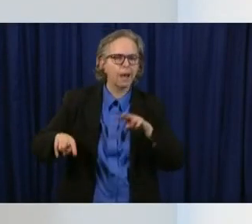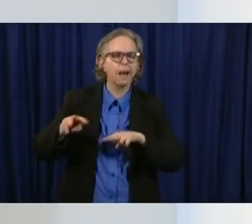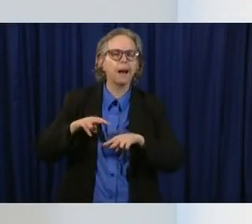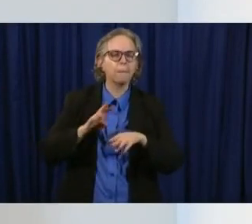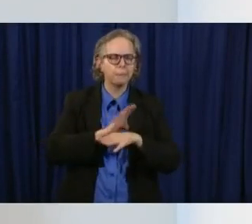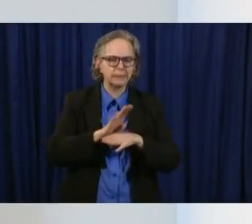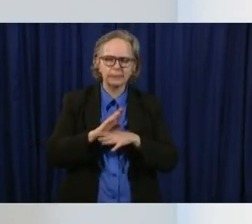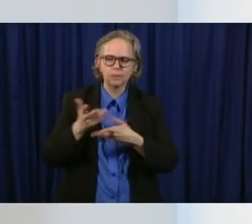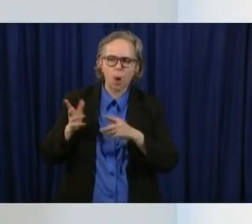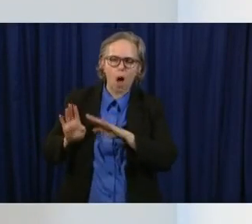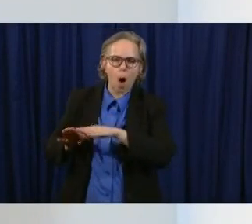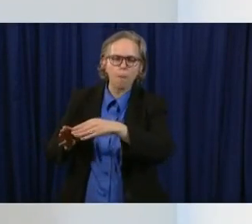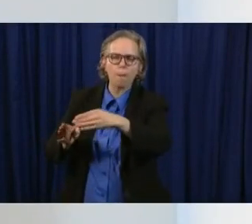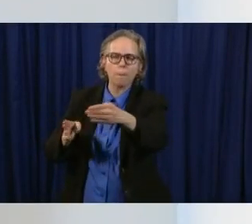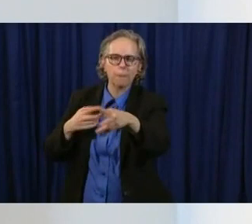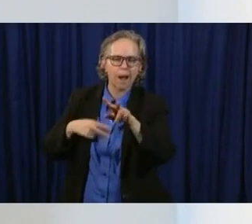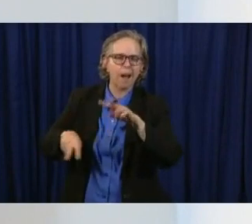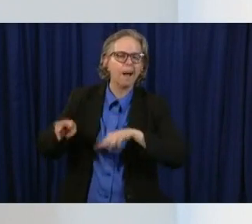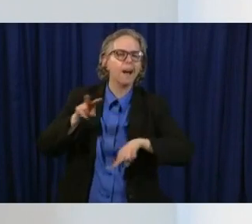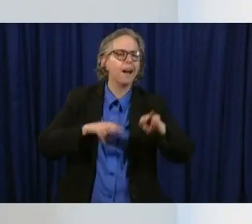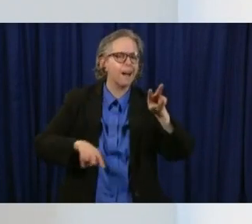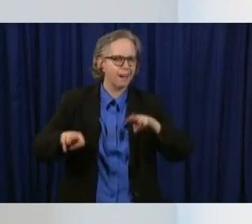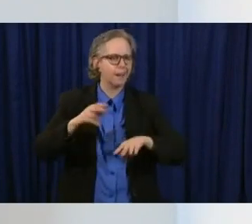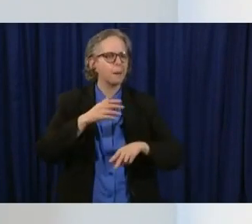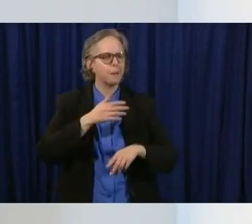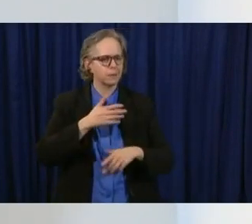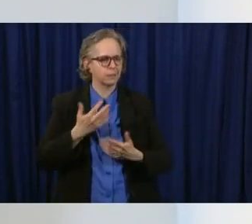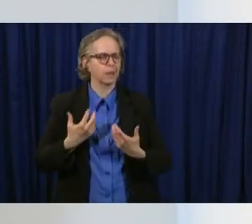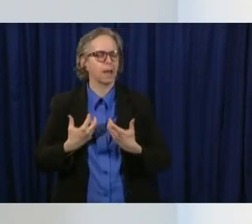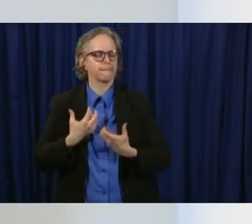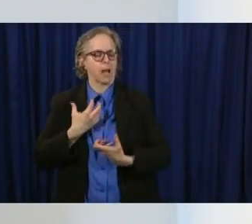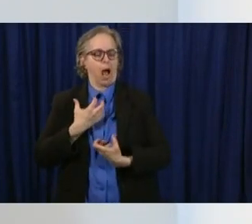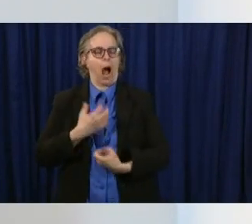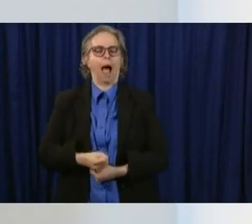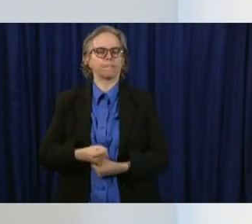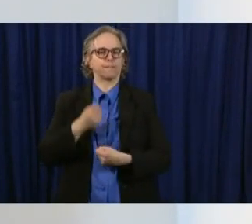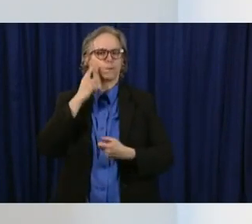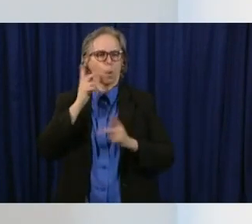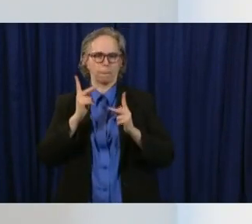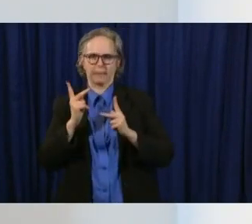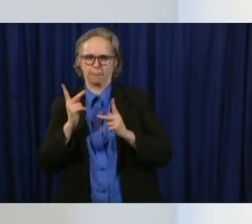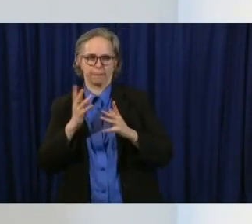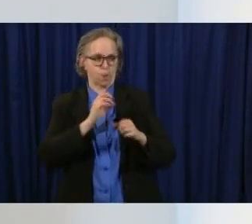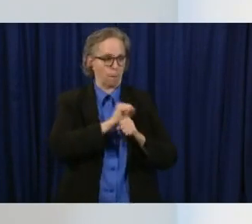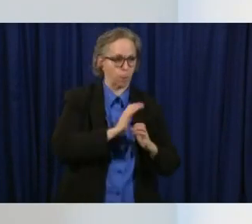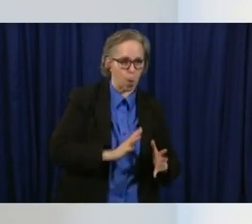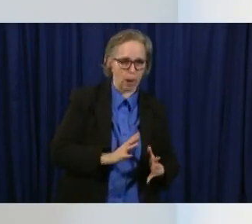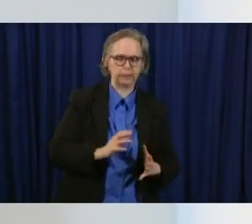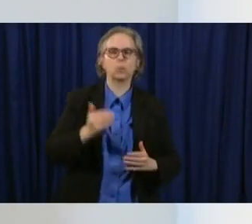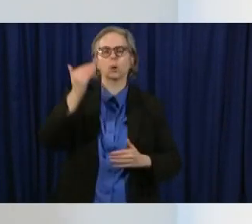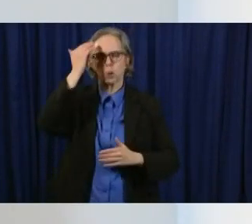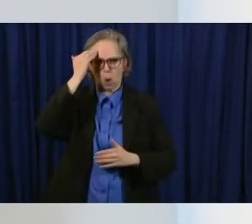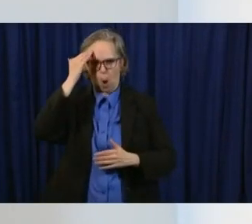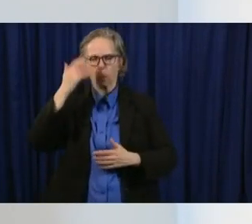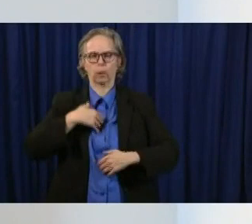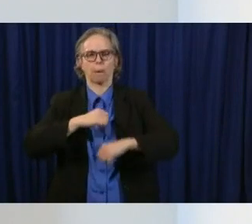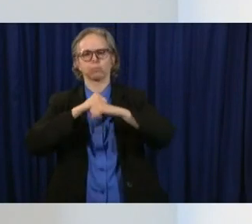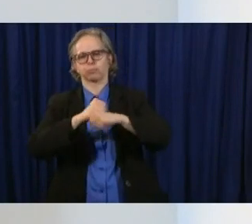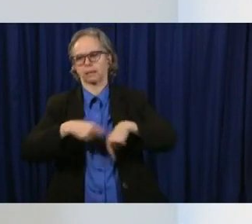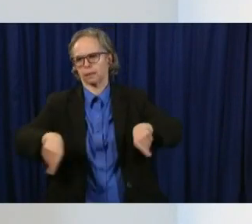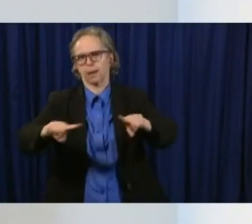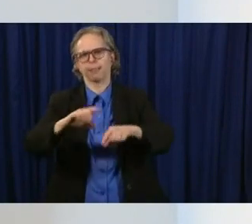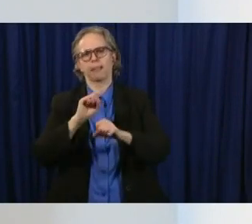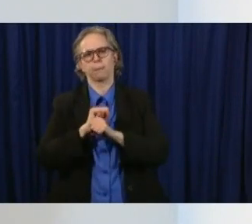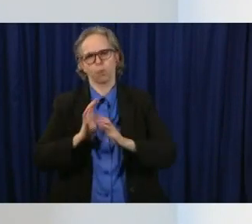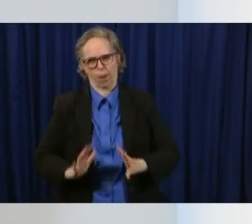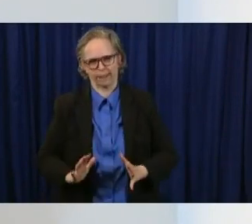would like to have this we want to build confidence in our employees so they know we're doing everything we can to to to keep the environment safe and that we're